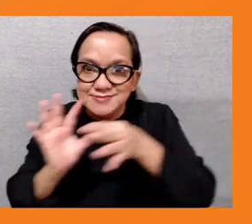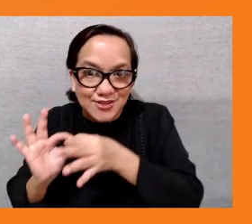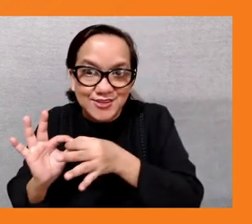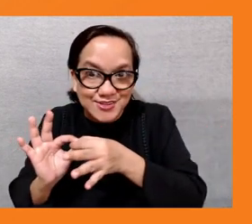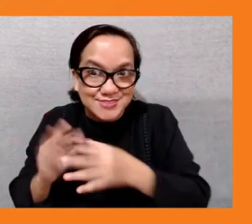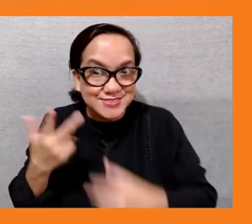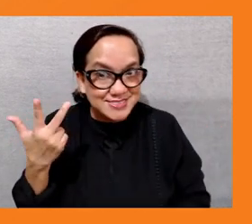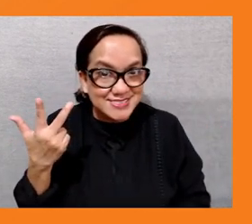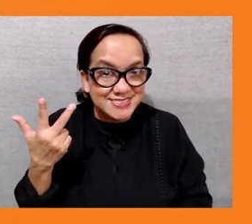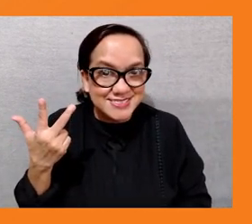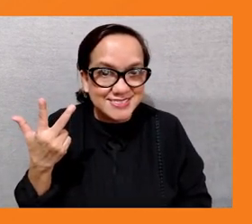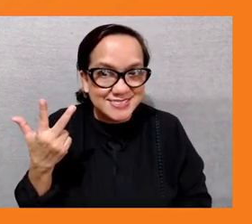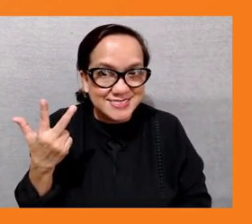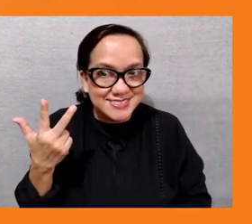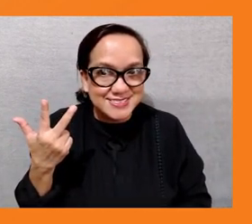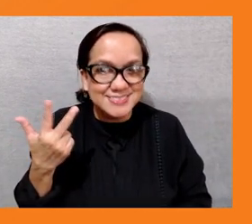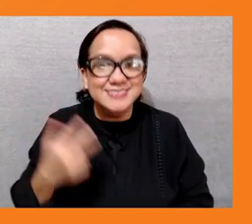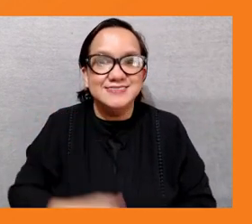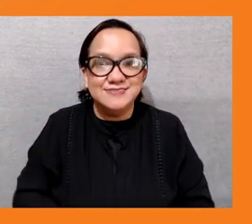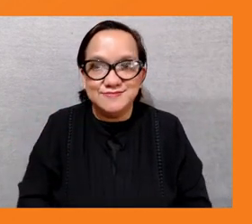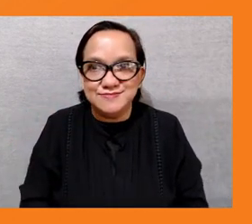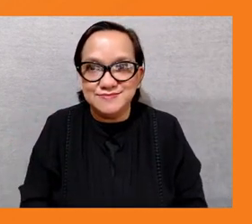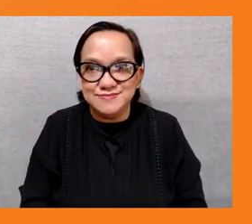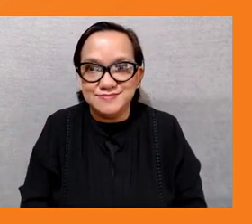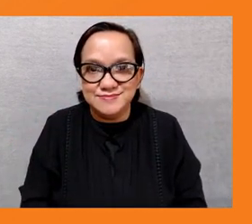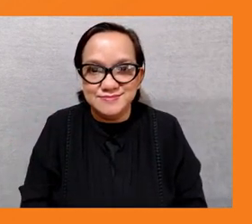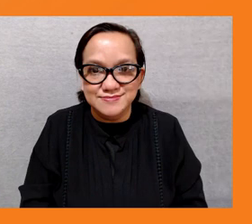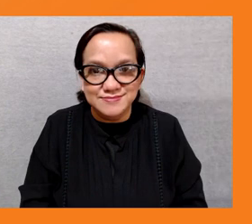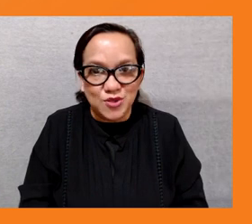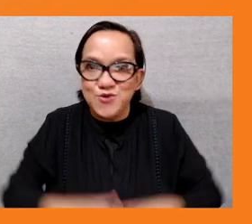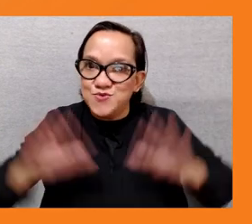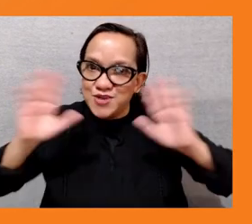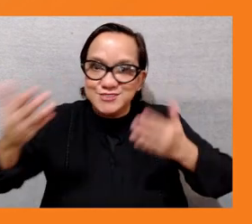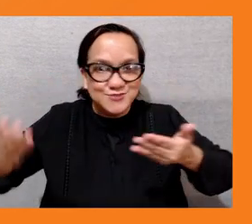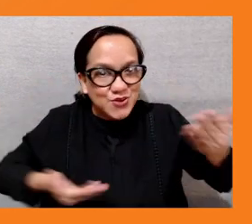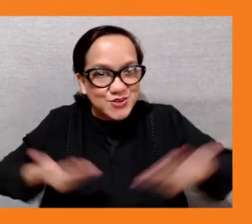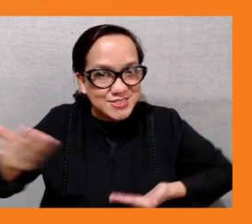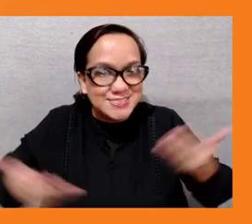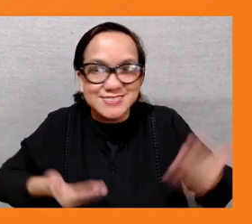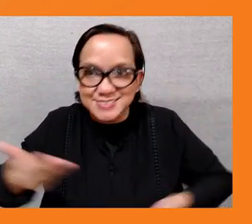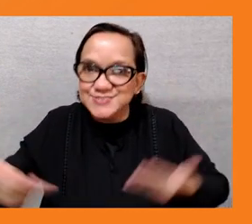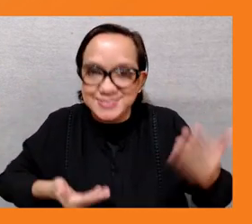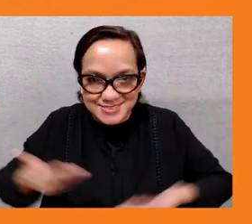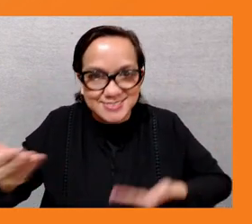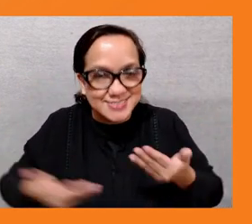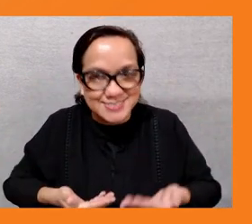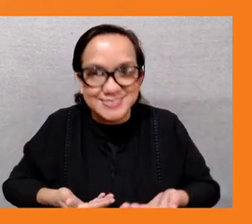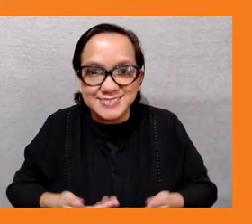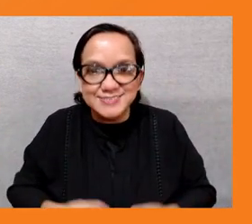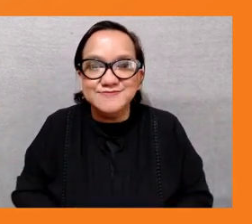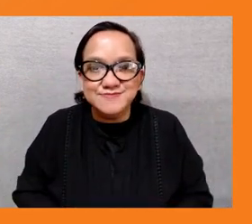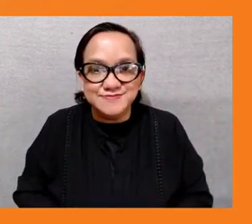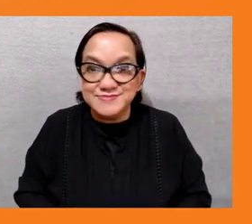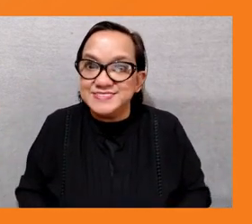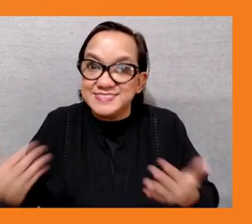all right welcome back everybody welcome back um thanks again for joining us today i'm sure you're excited